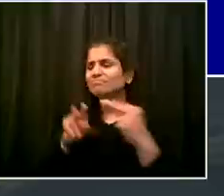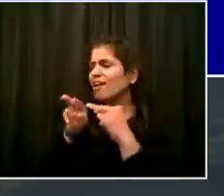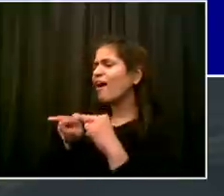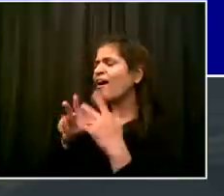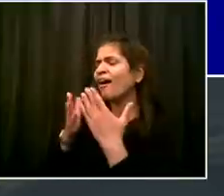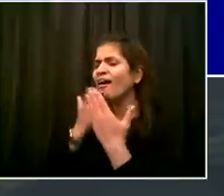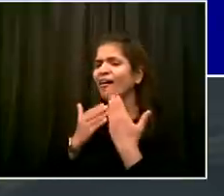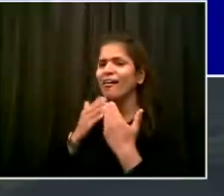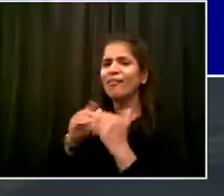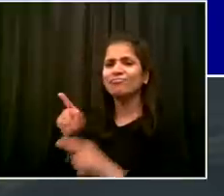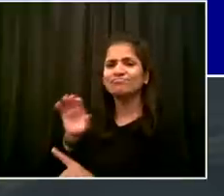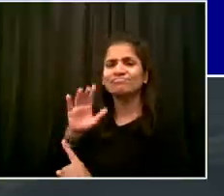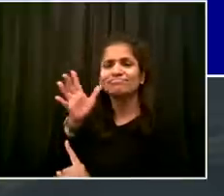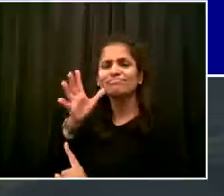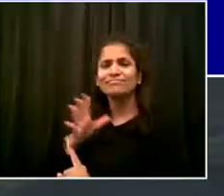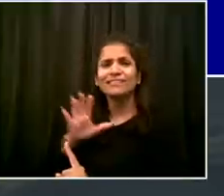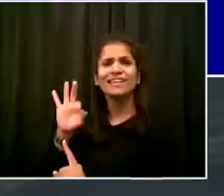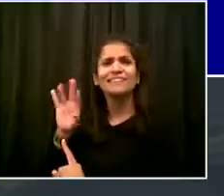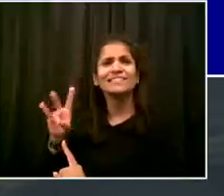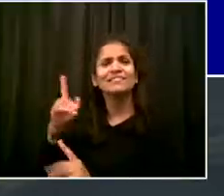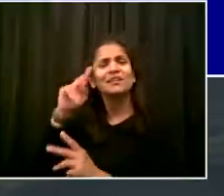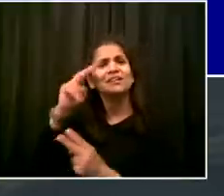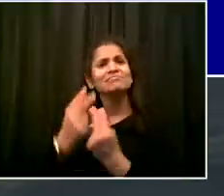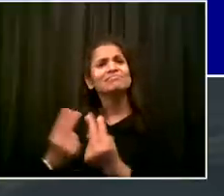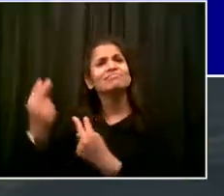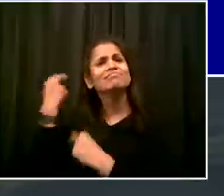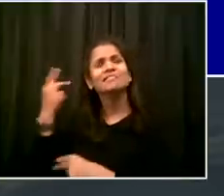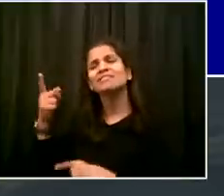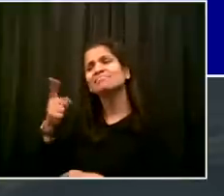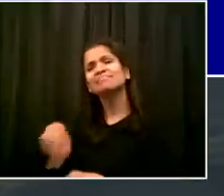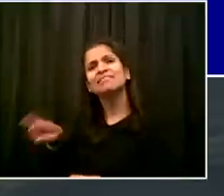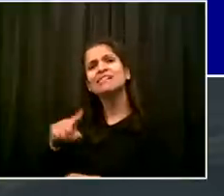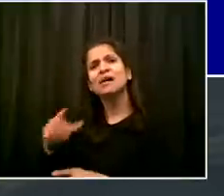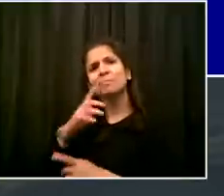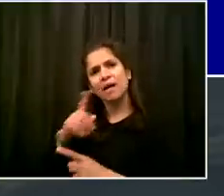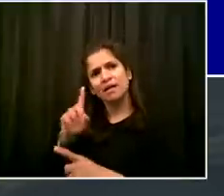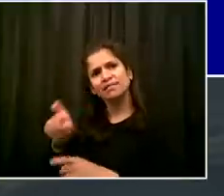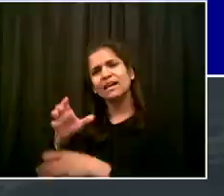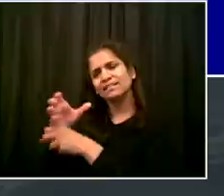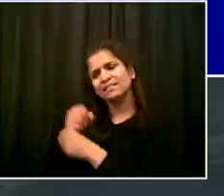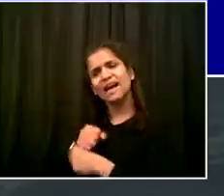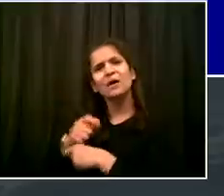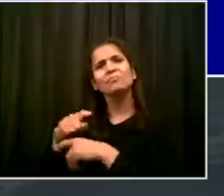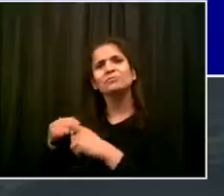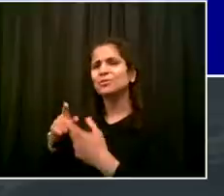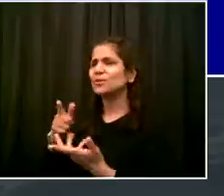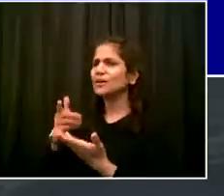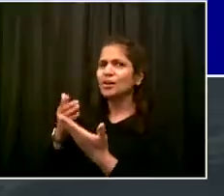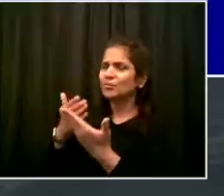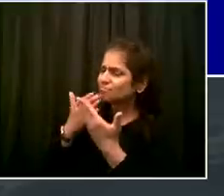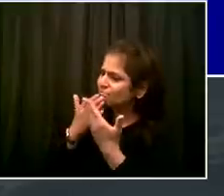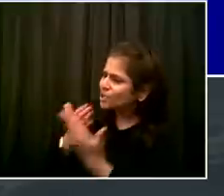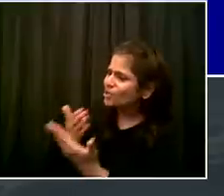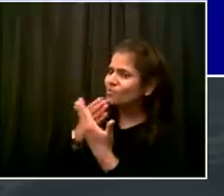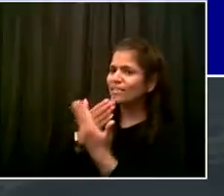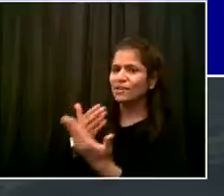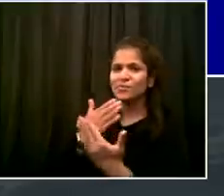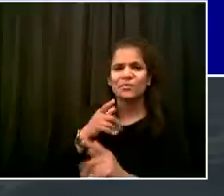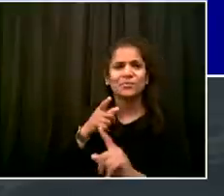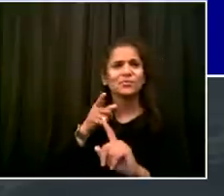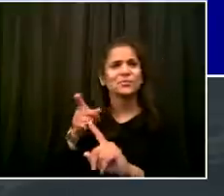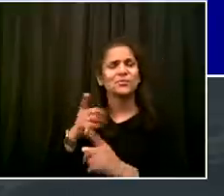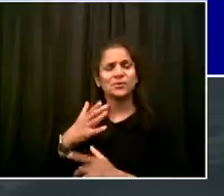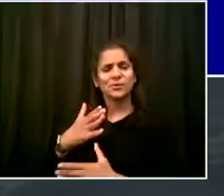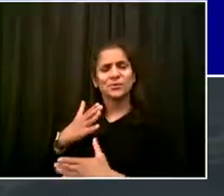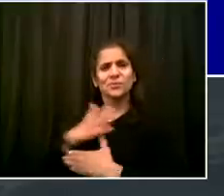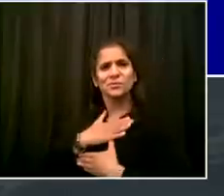what they do and how much it matters to everyday New Yorkers. And I love her poetic ability